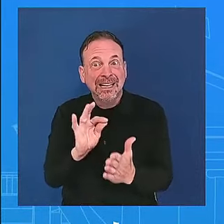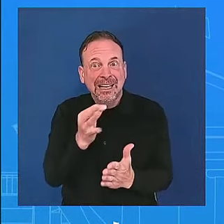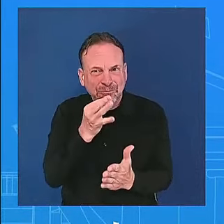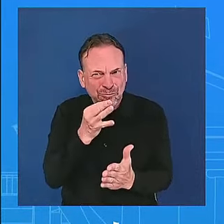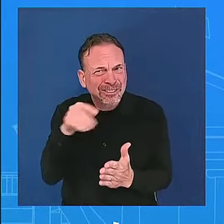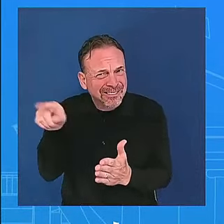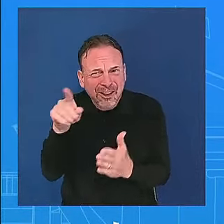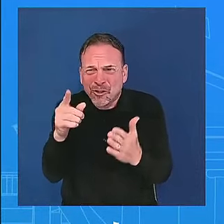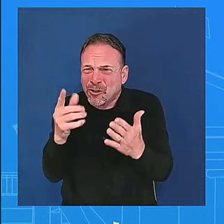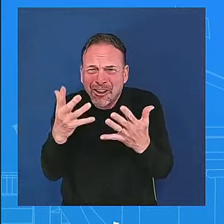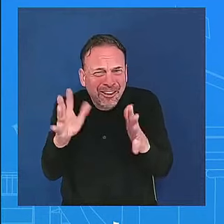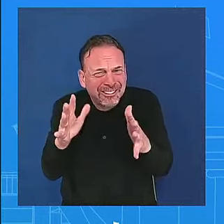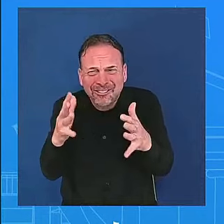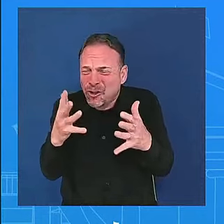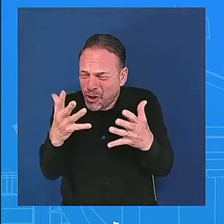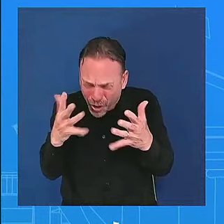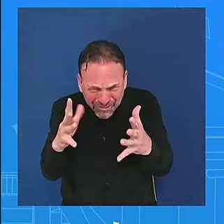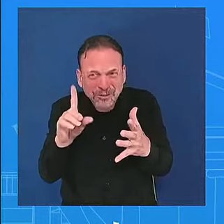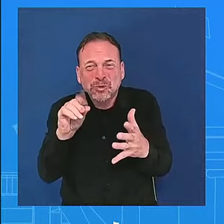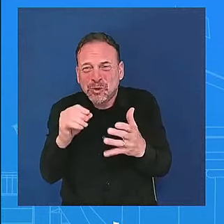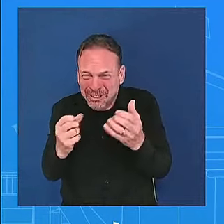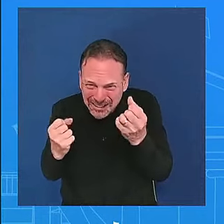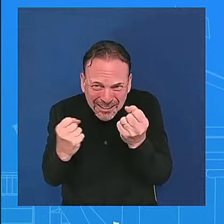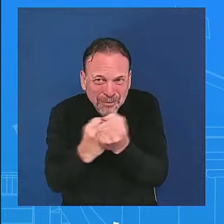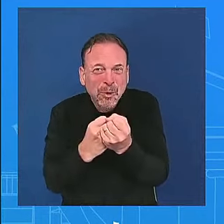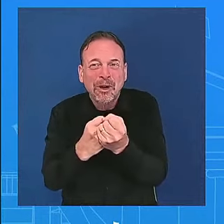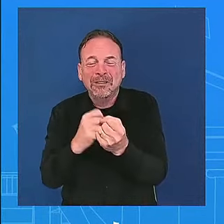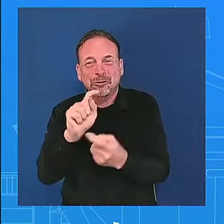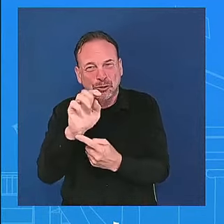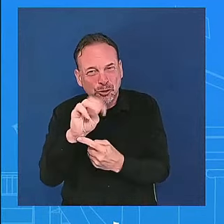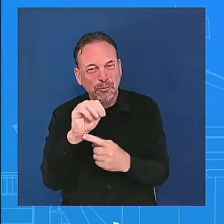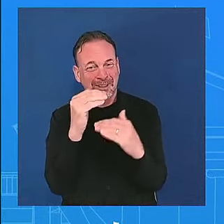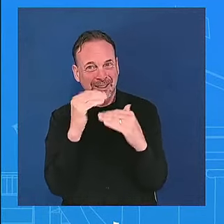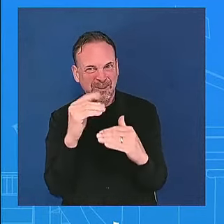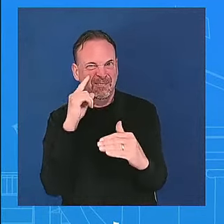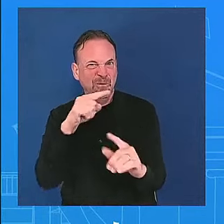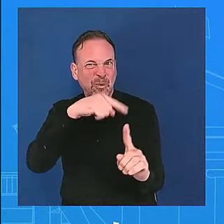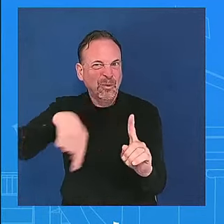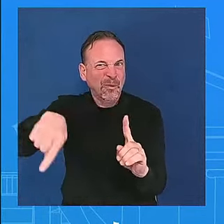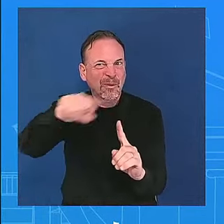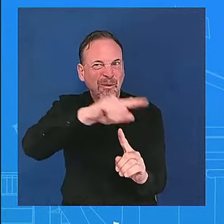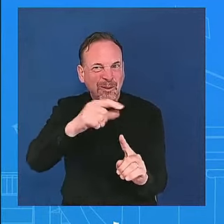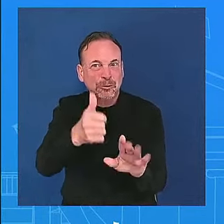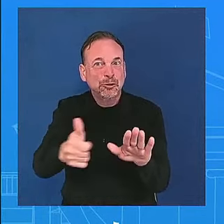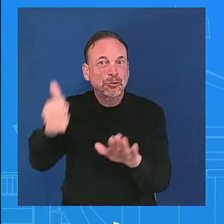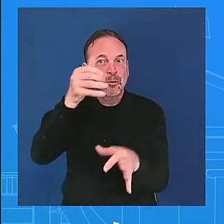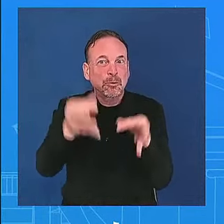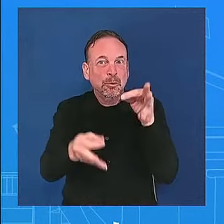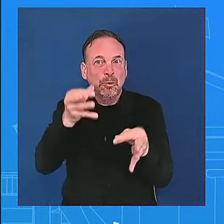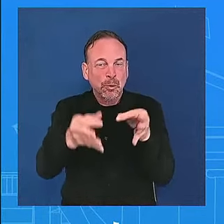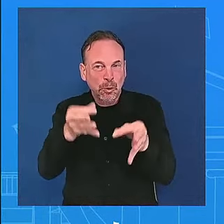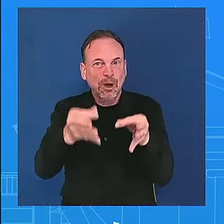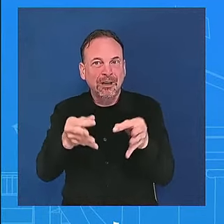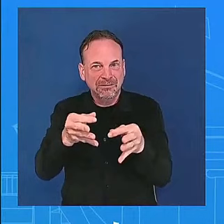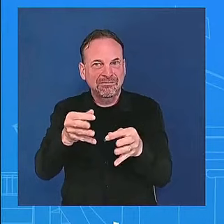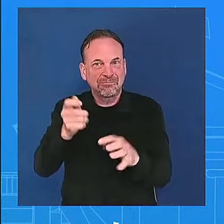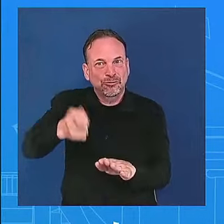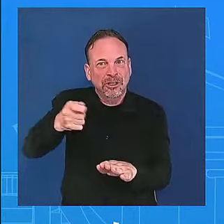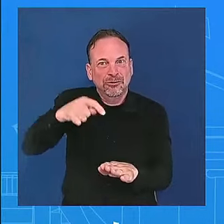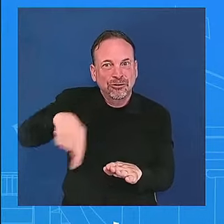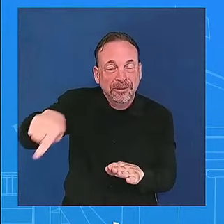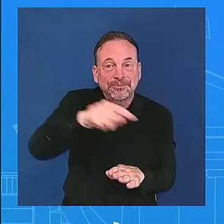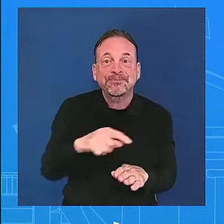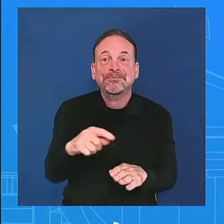president laid out yesterday for for example last year a bipartisan group of legal experts including retired judges and charles freed